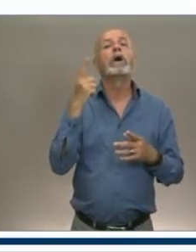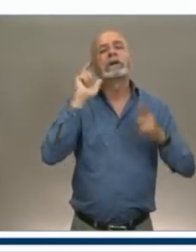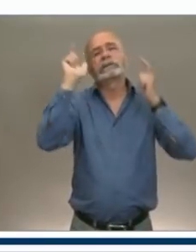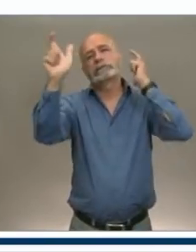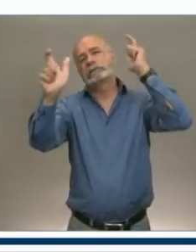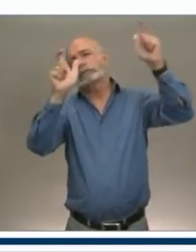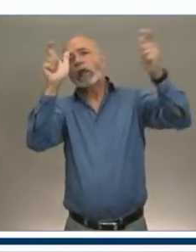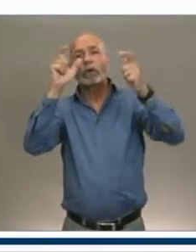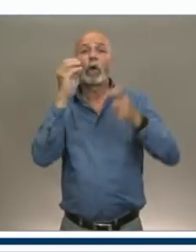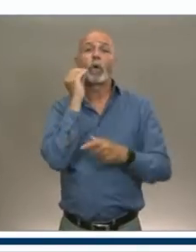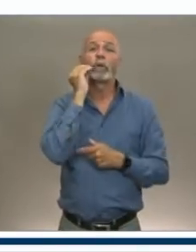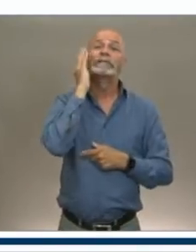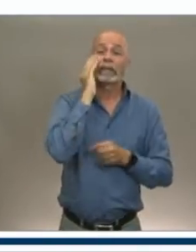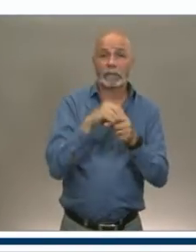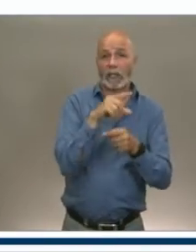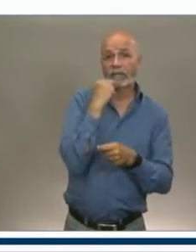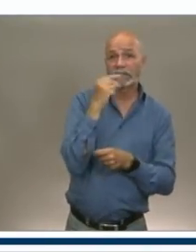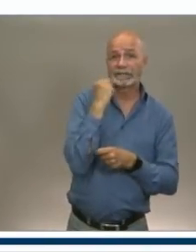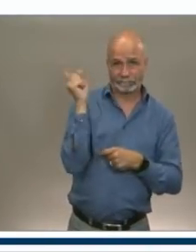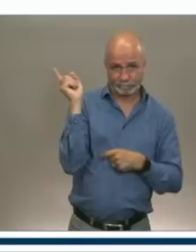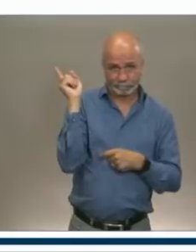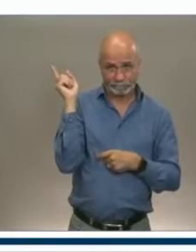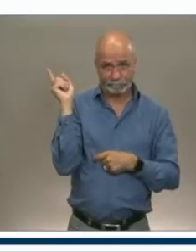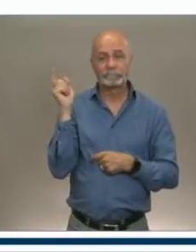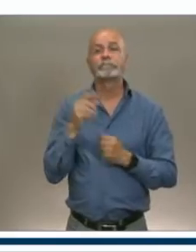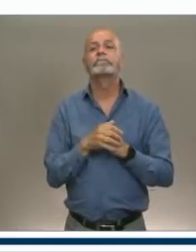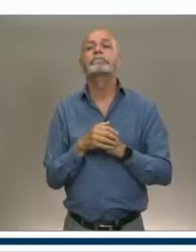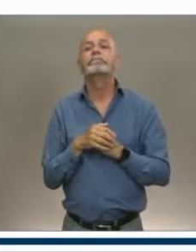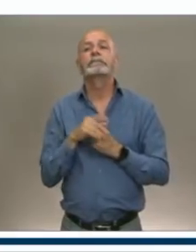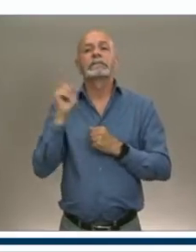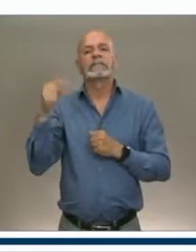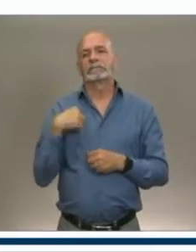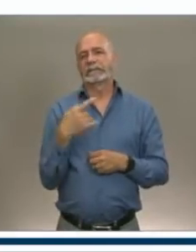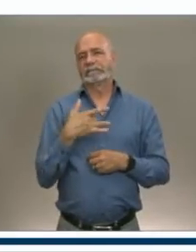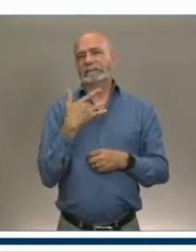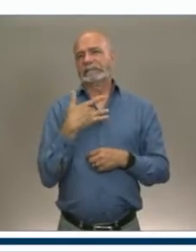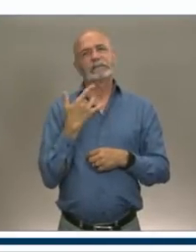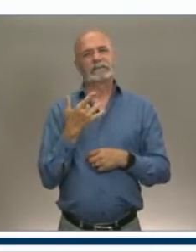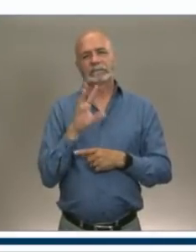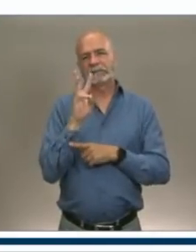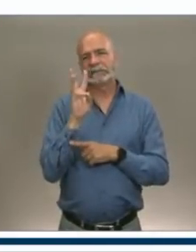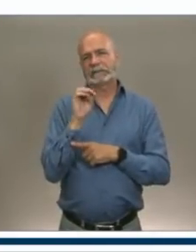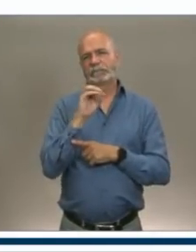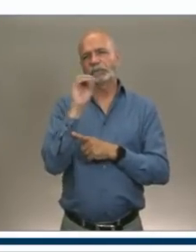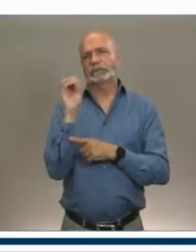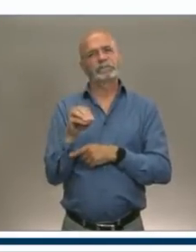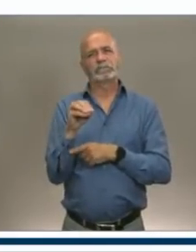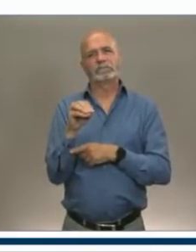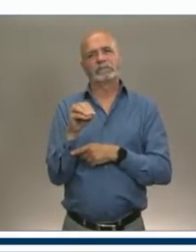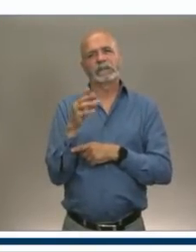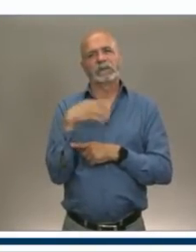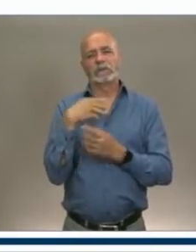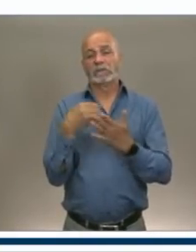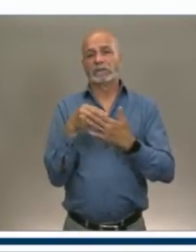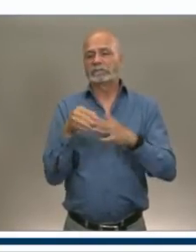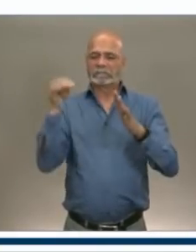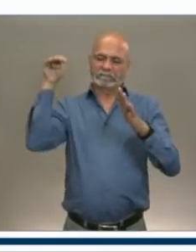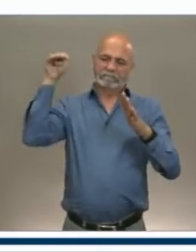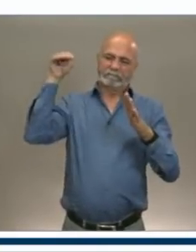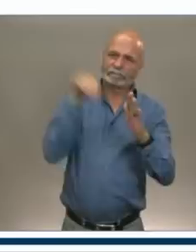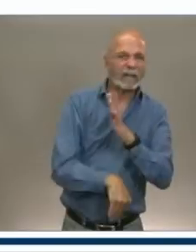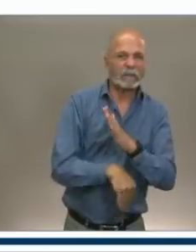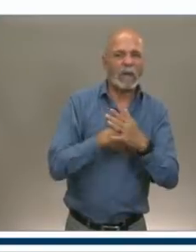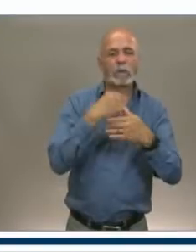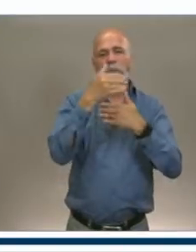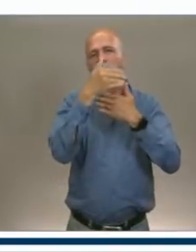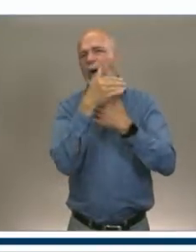Halifax here, which experienced more than 60% decline in room nights this year. And they said, you know,